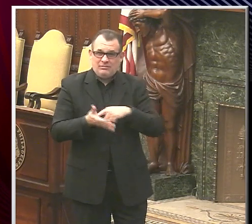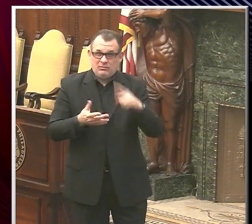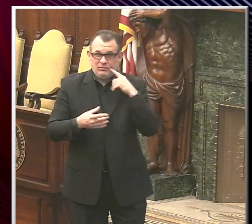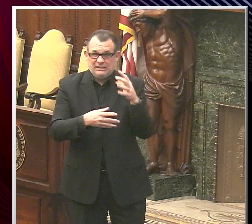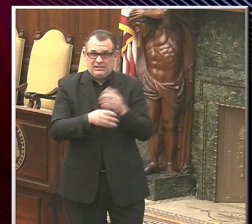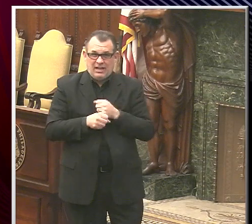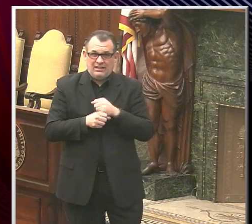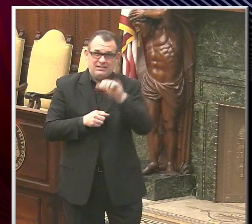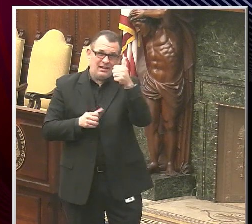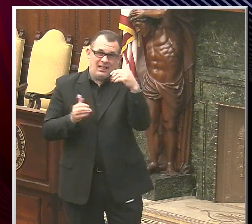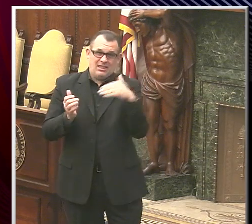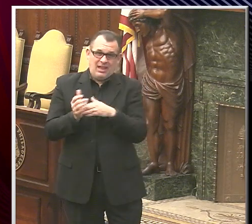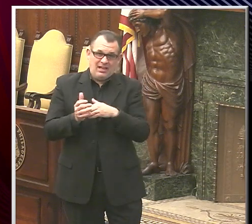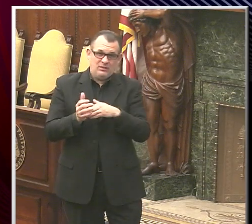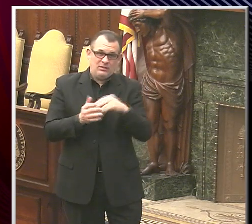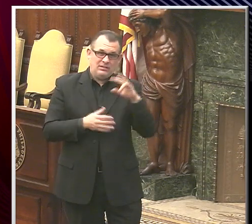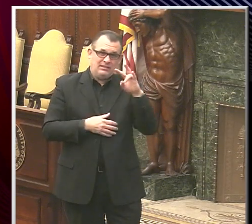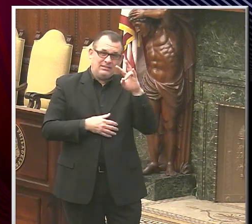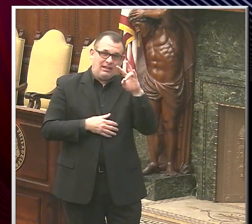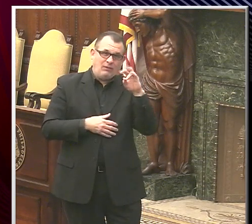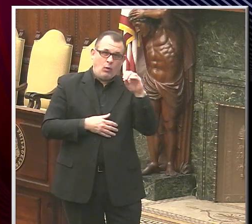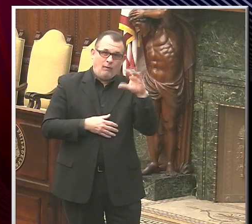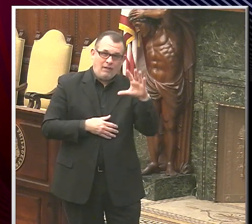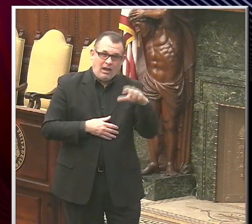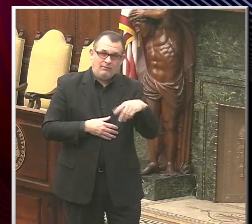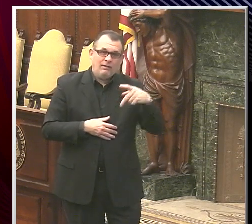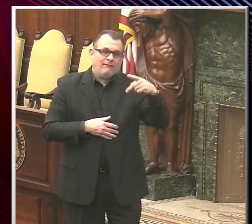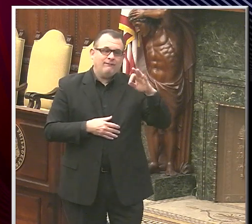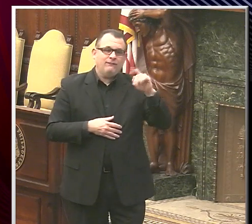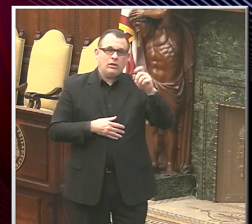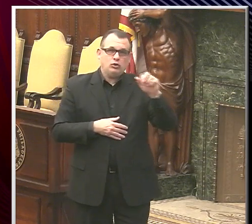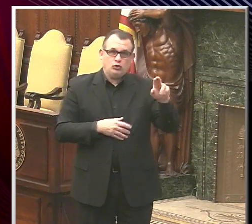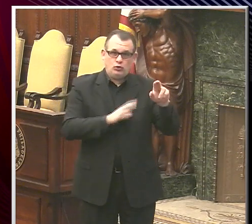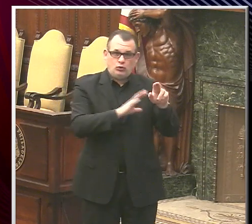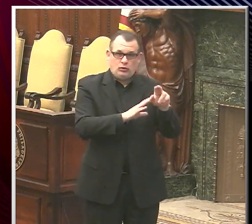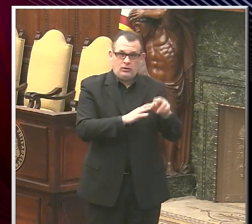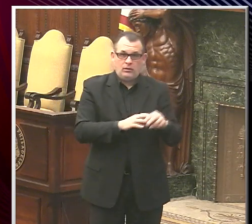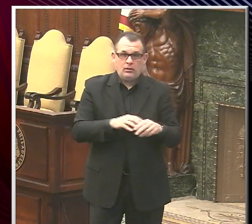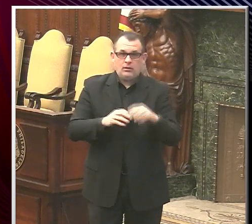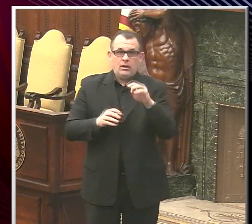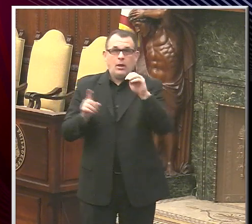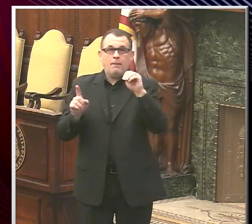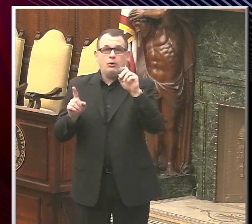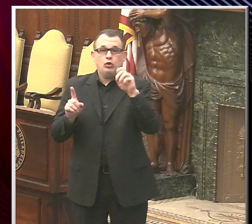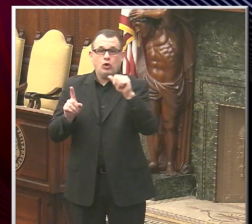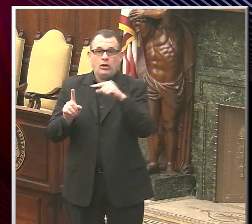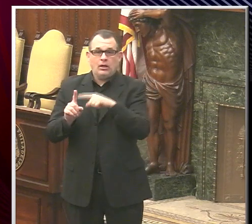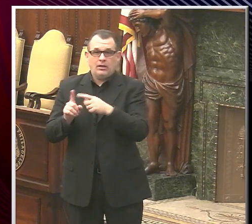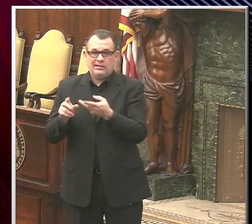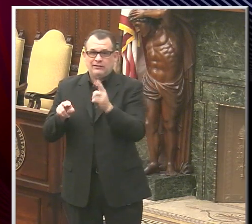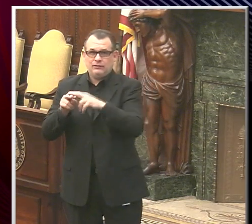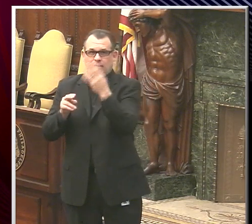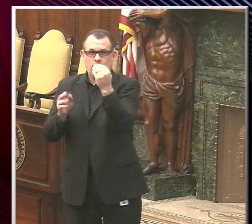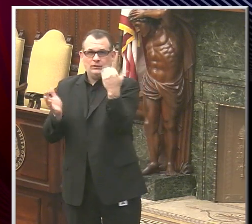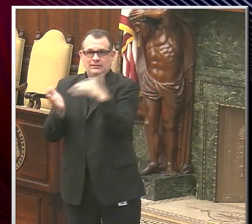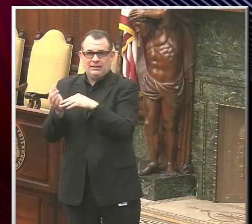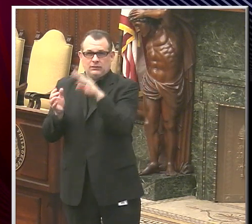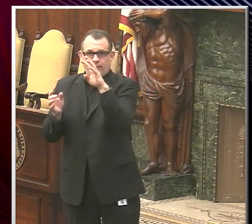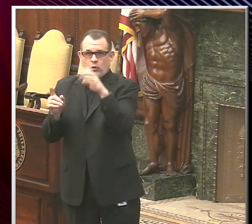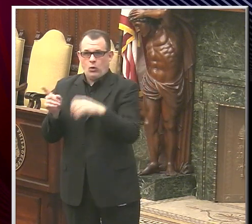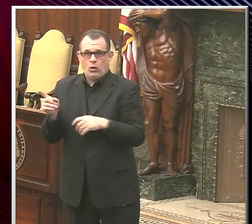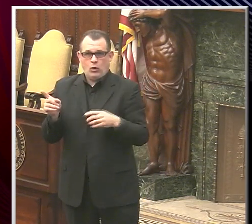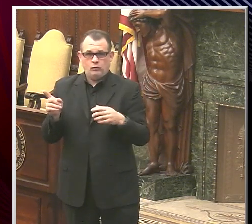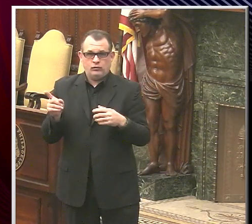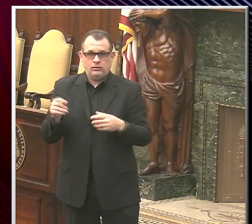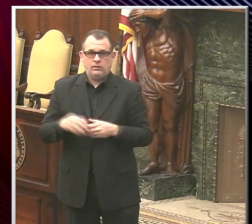10,700 doses of the Pfizer vaccine, and our Moderna vaccine allocation increased to 14,400 from a little